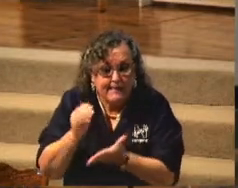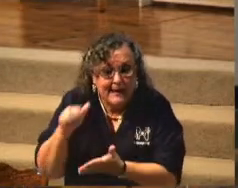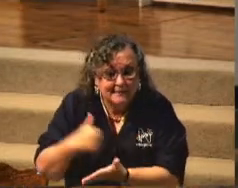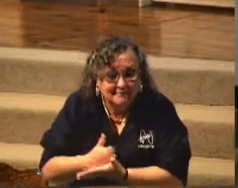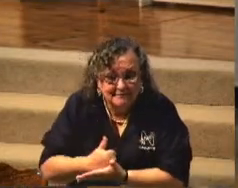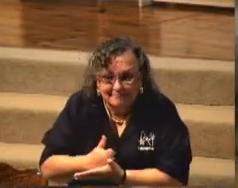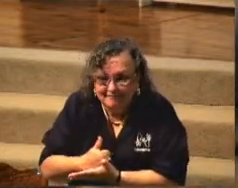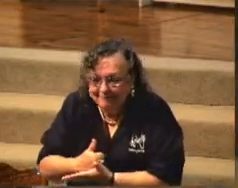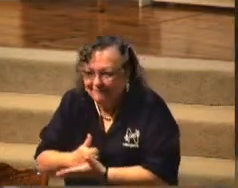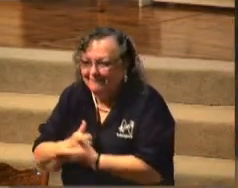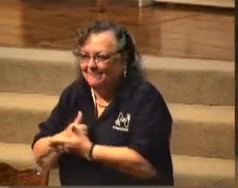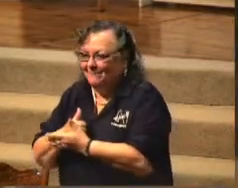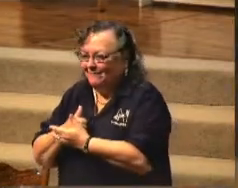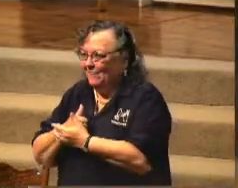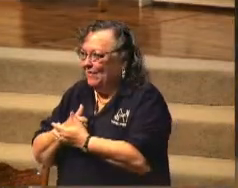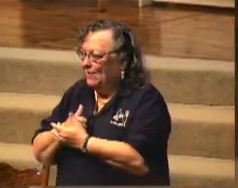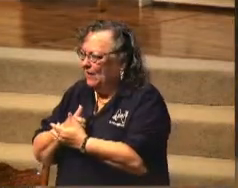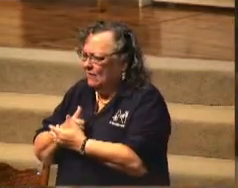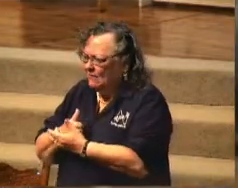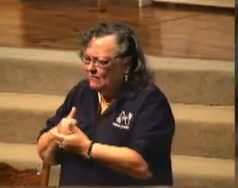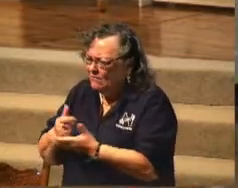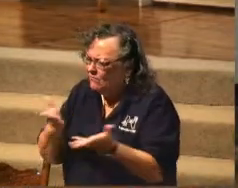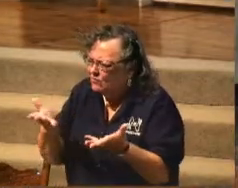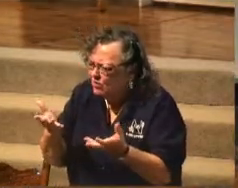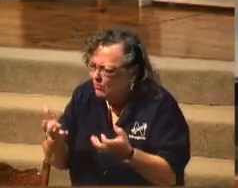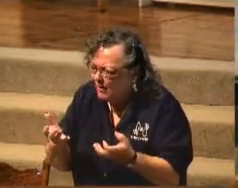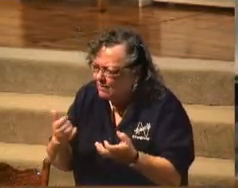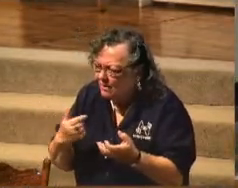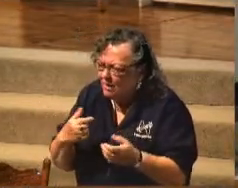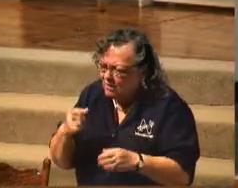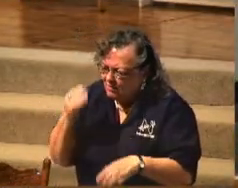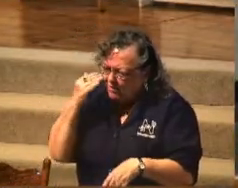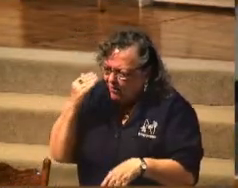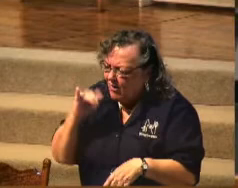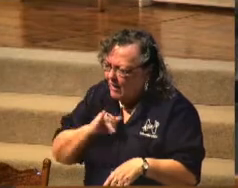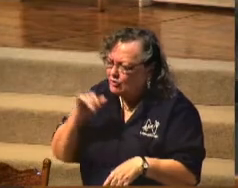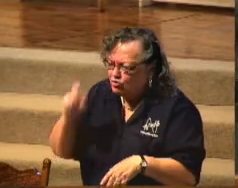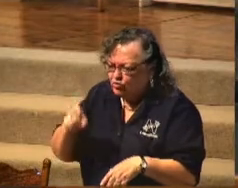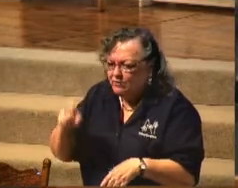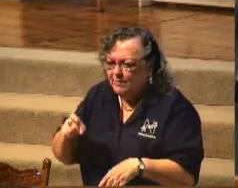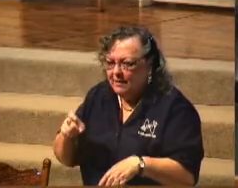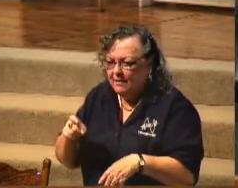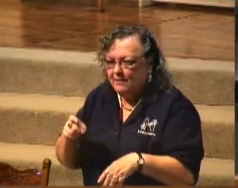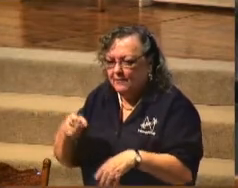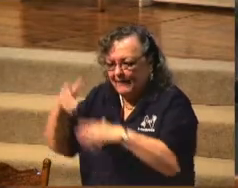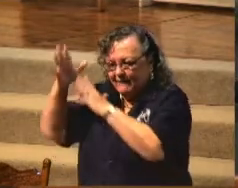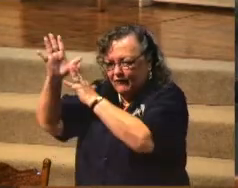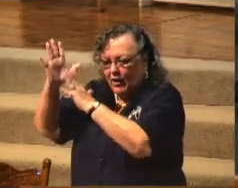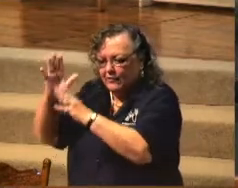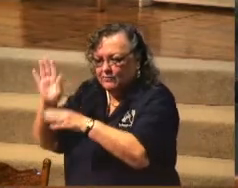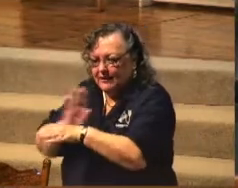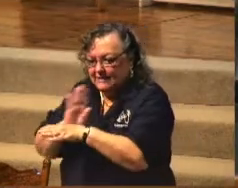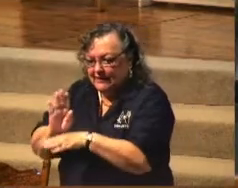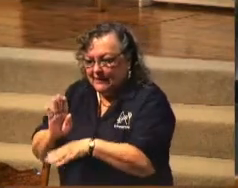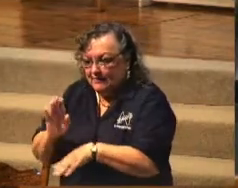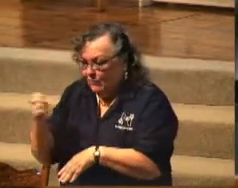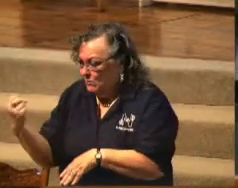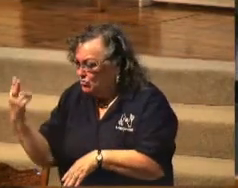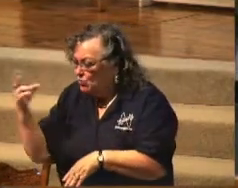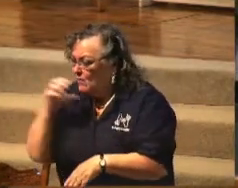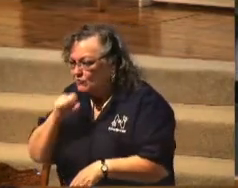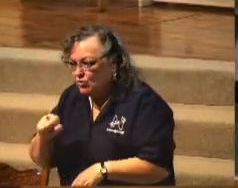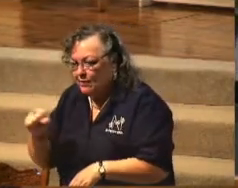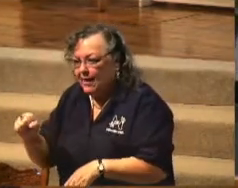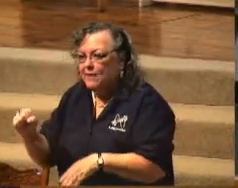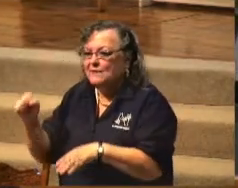And He said, wish ye not that I must be about my Father's business? He was investing, before His ministry